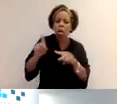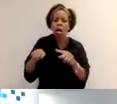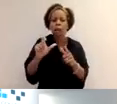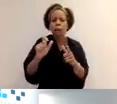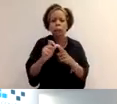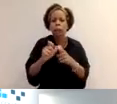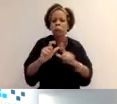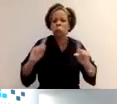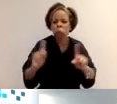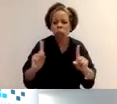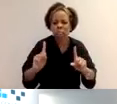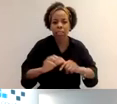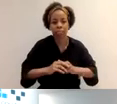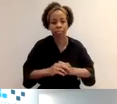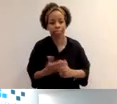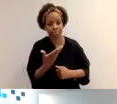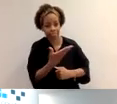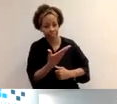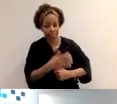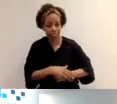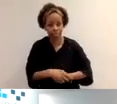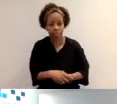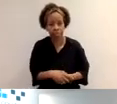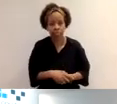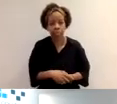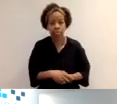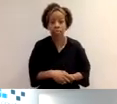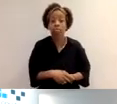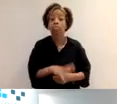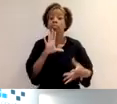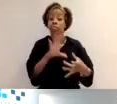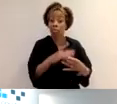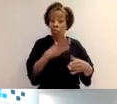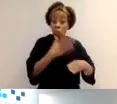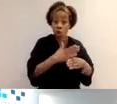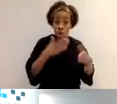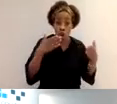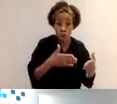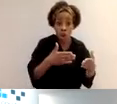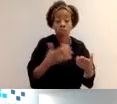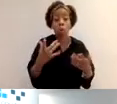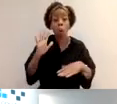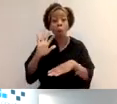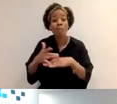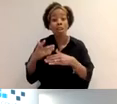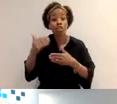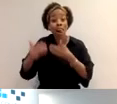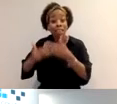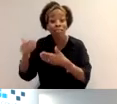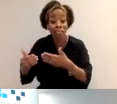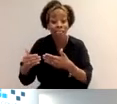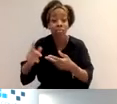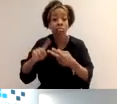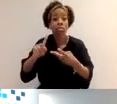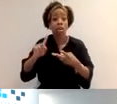have things like work based learning, professional activities, formal and educational, self directed, and I've